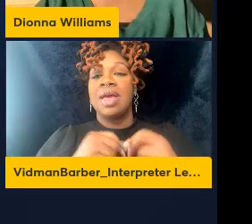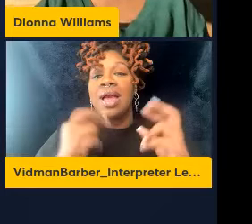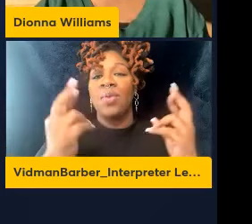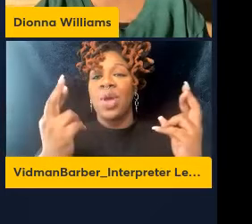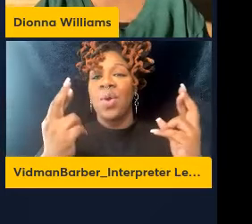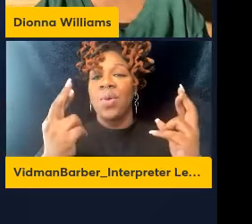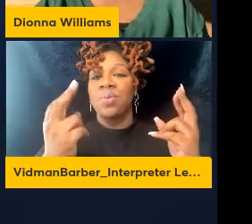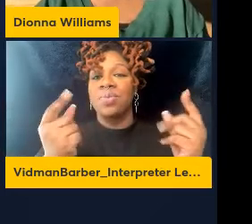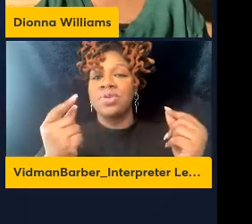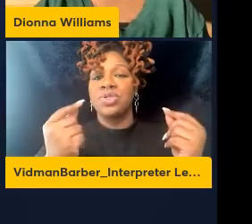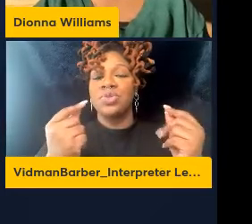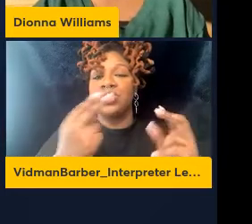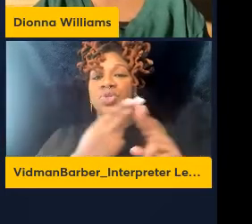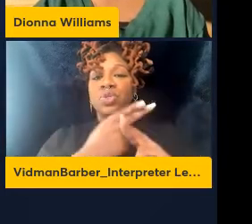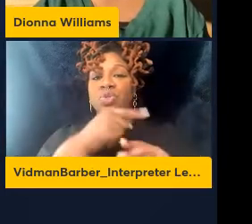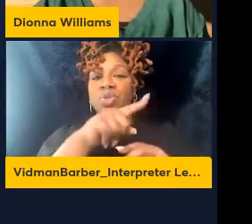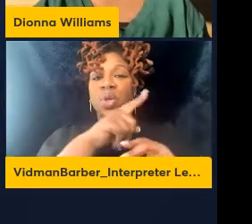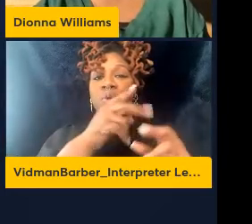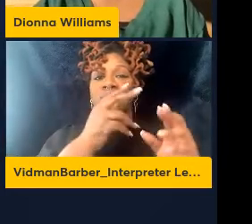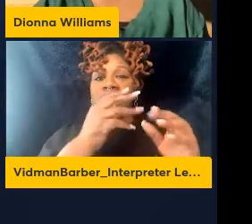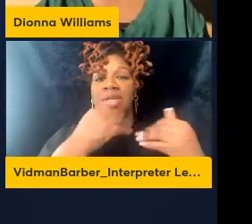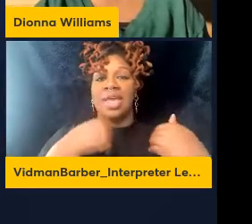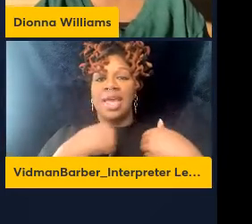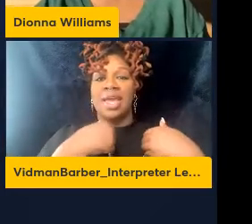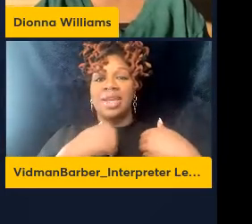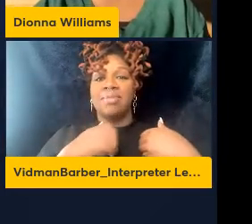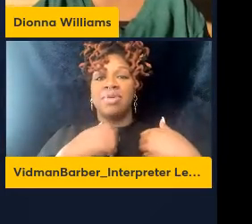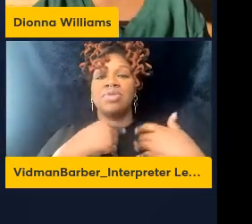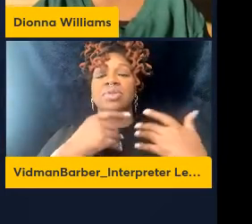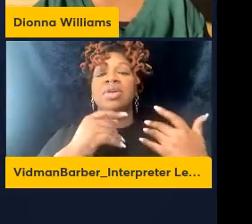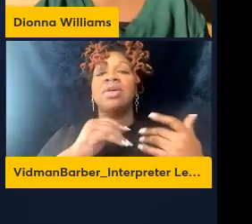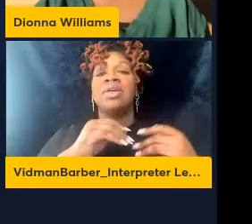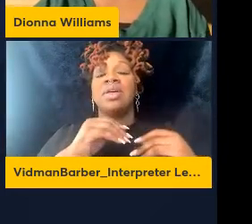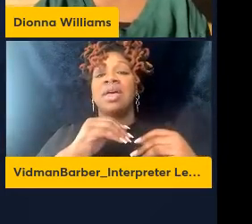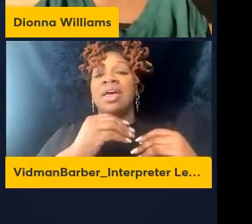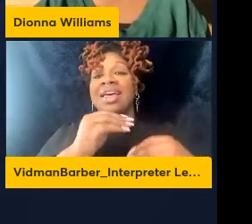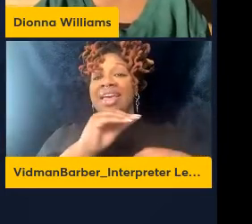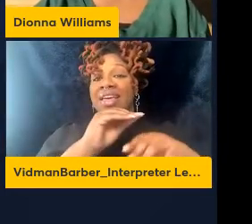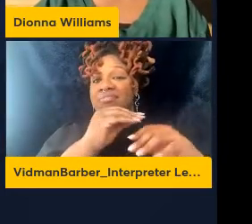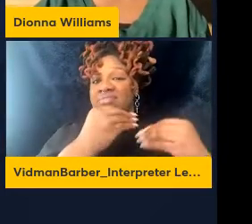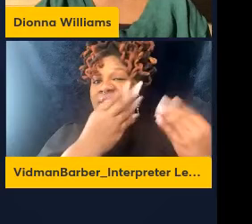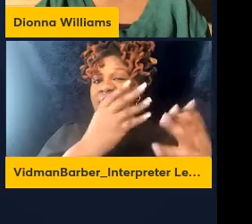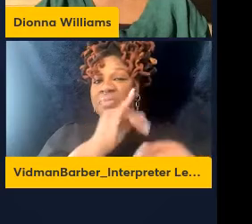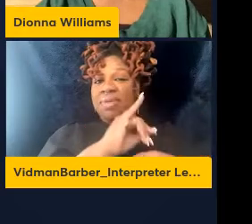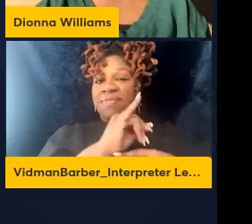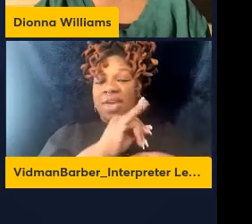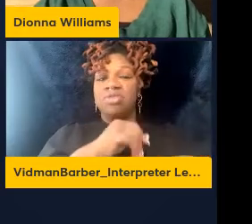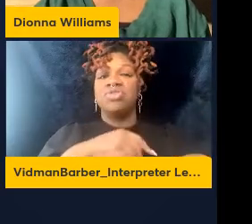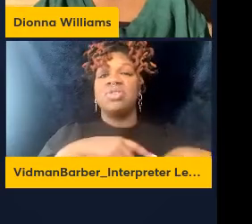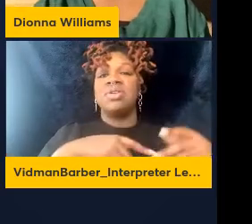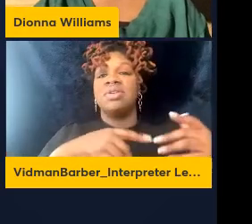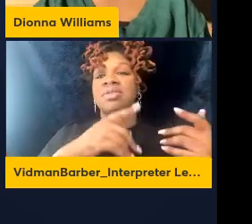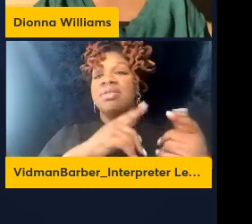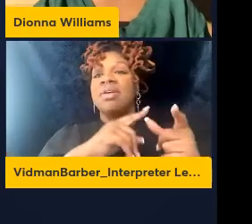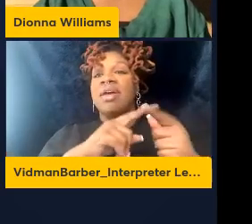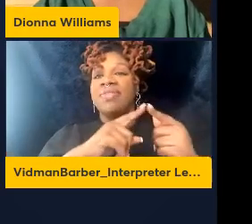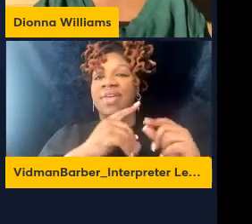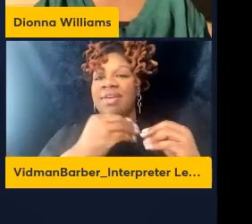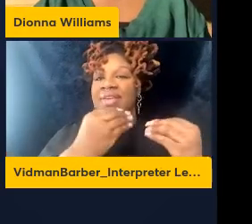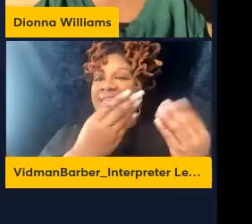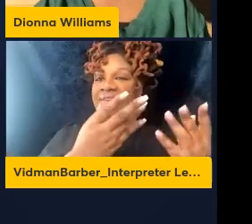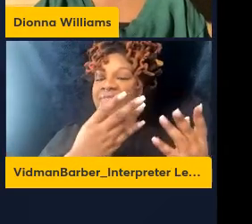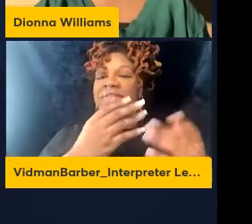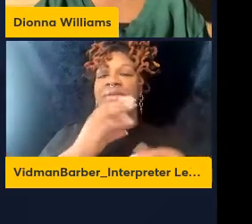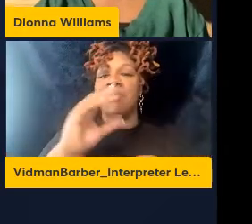take these animals, infect them, suppress them with ART for six months. We will have a group of animals that receive CBD and we will be